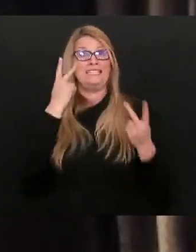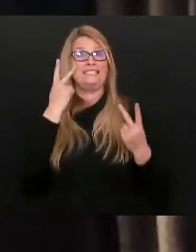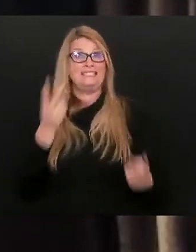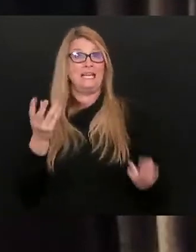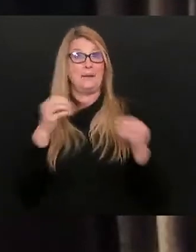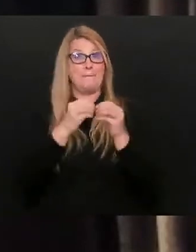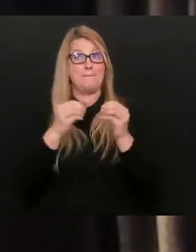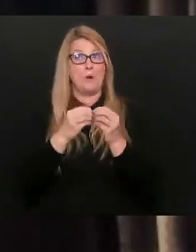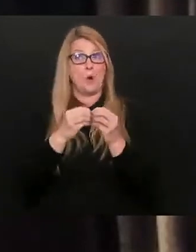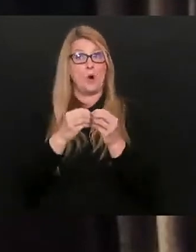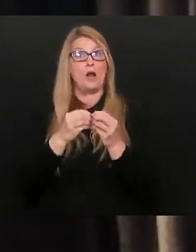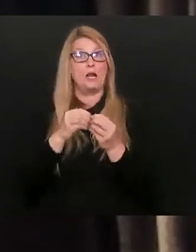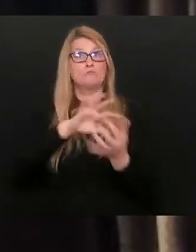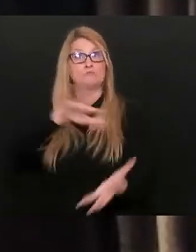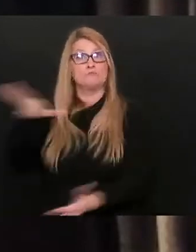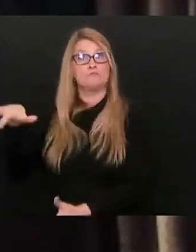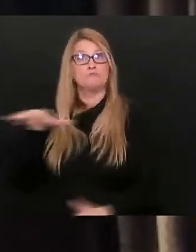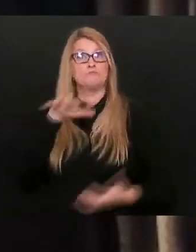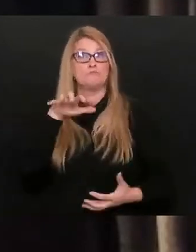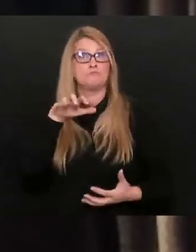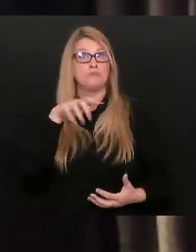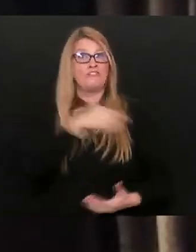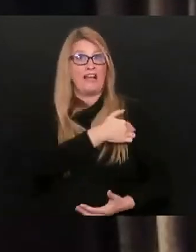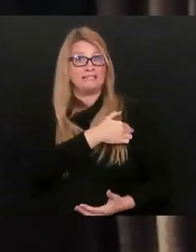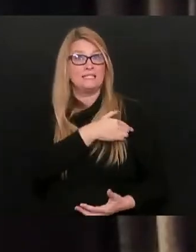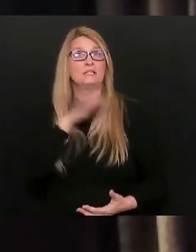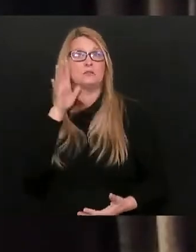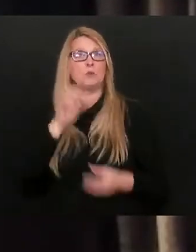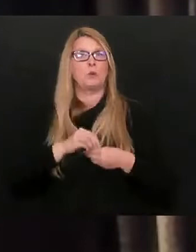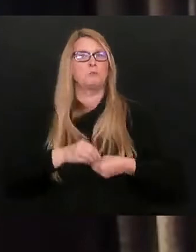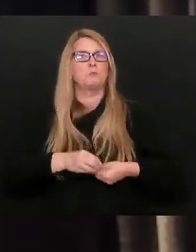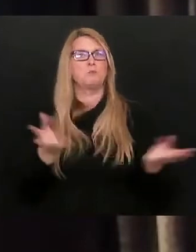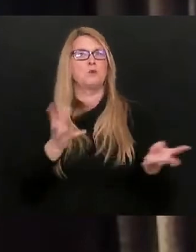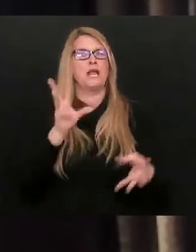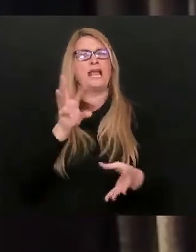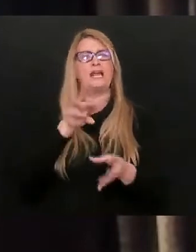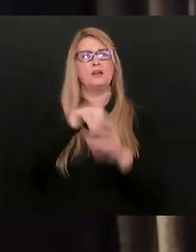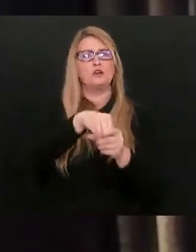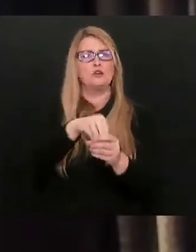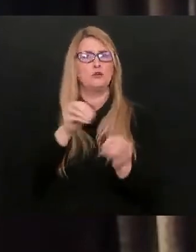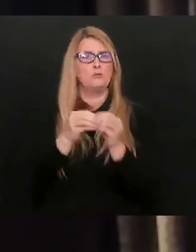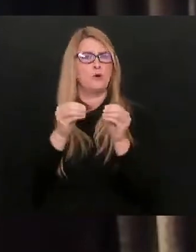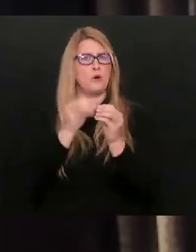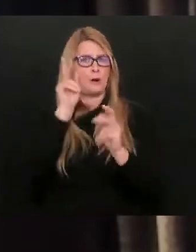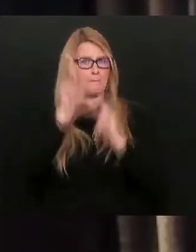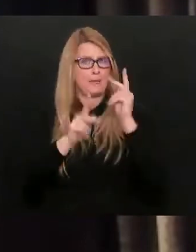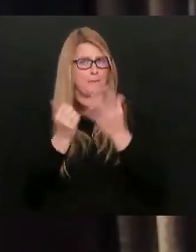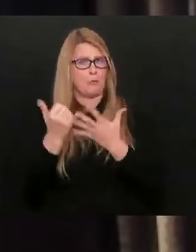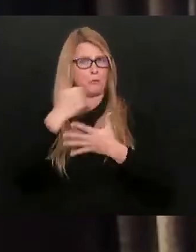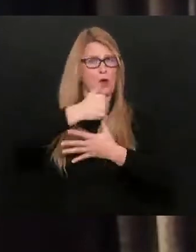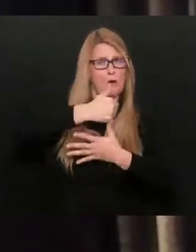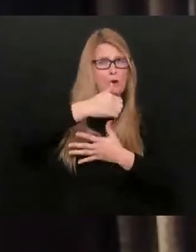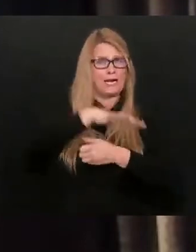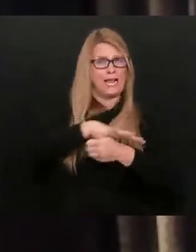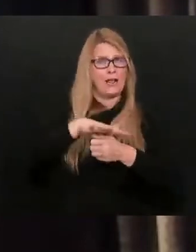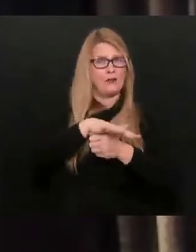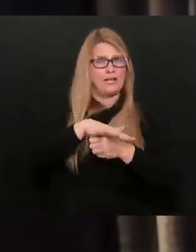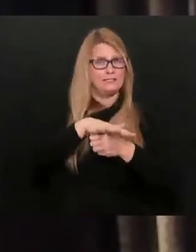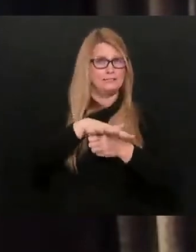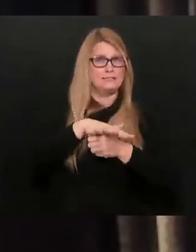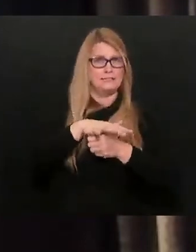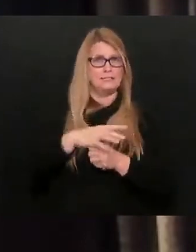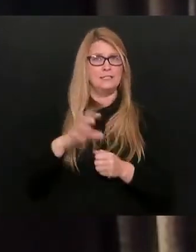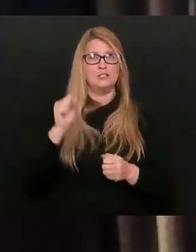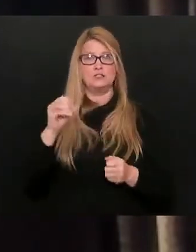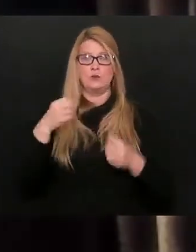we will continue to make sure that we include more priority areas that we